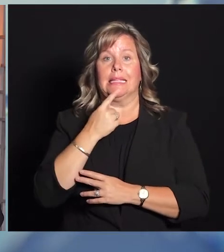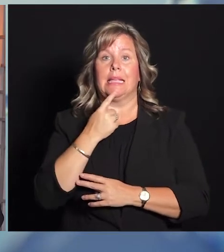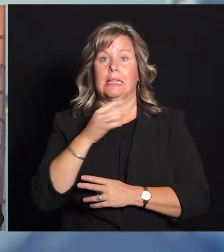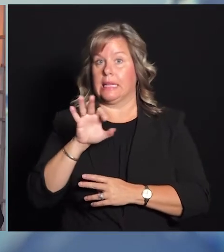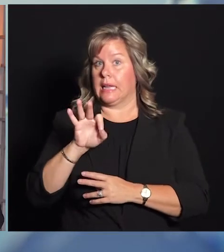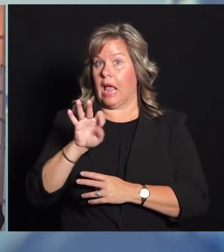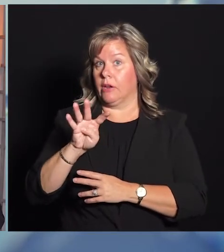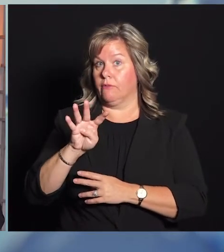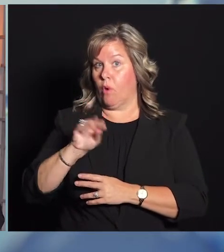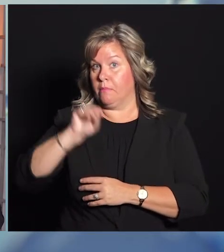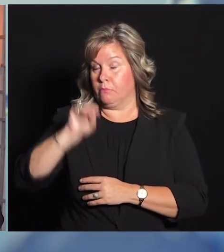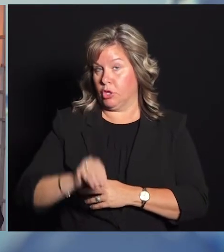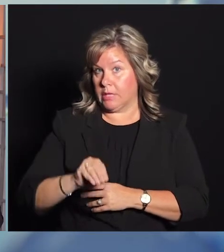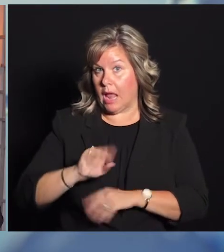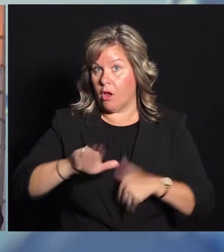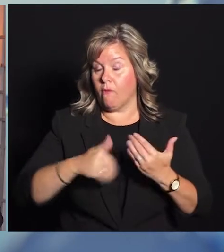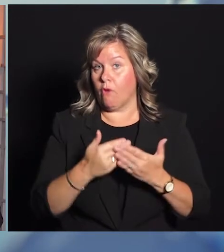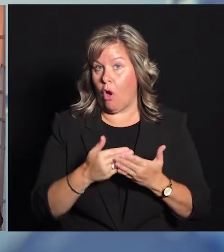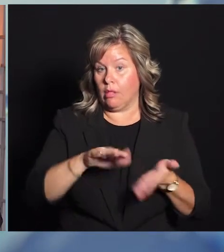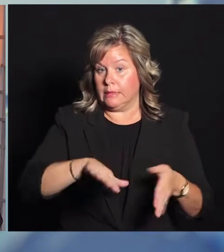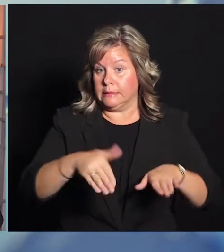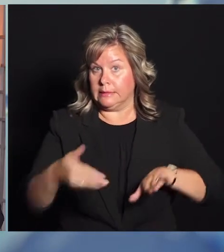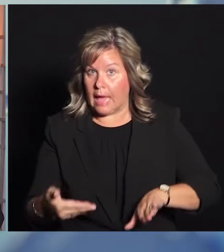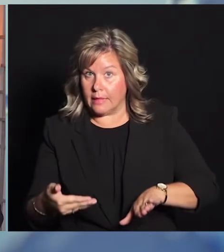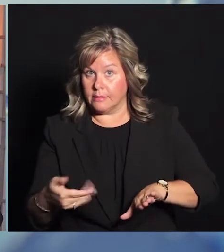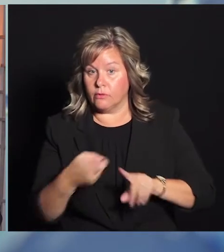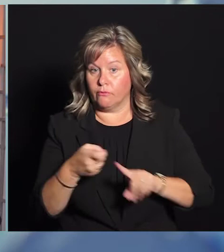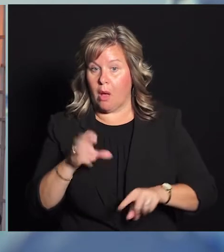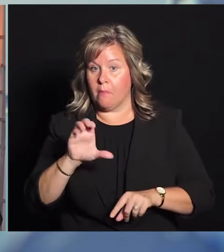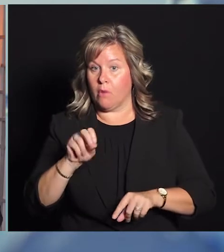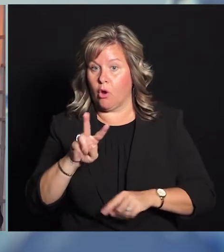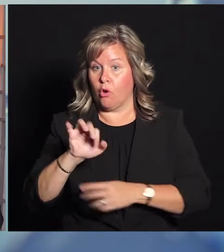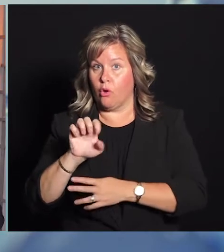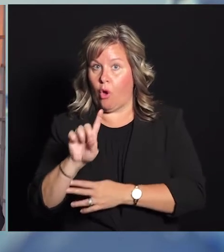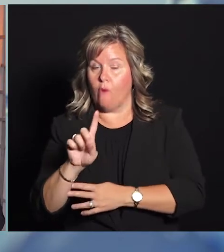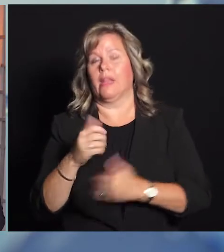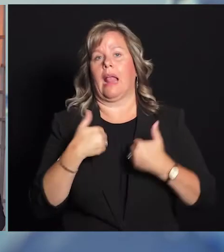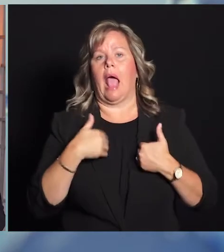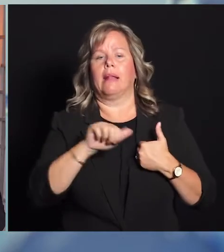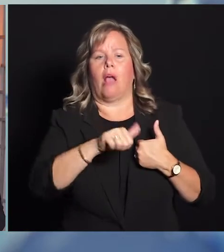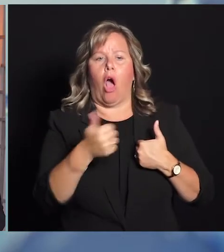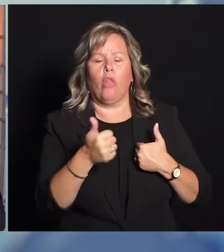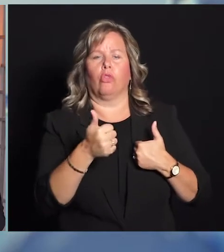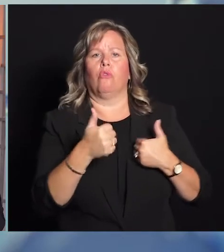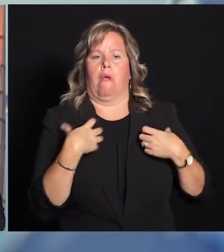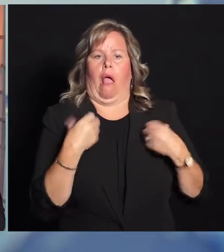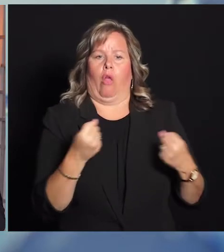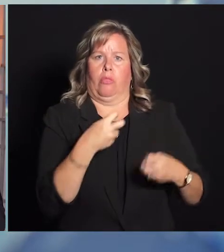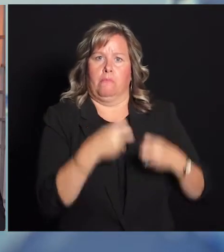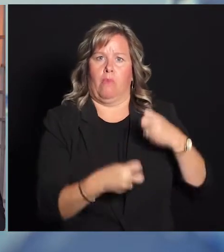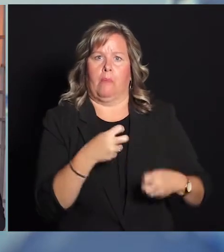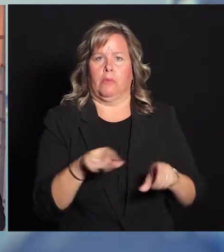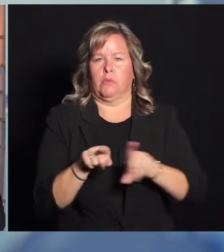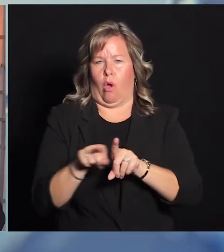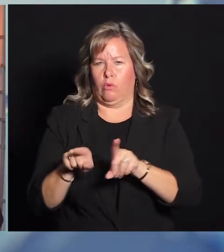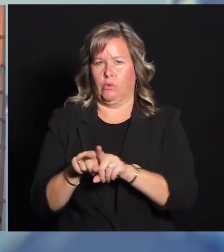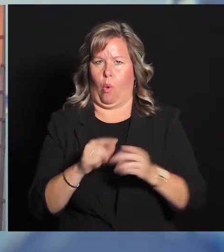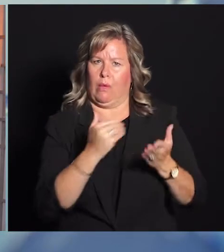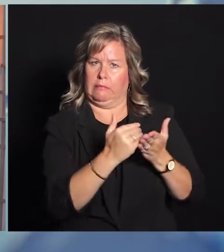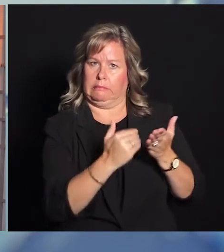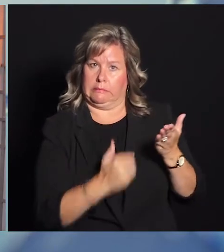94% of all COVID-19 deaths had other pre-existing conditions listed on their death certificate.